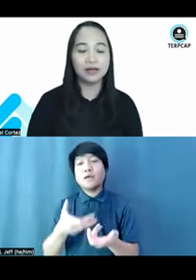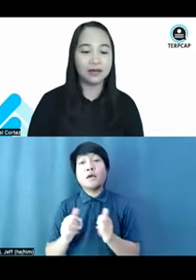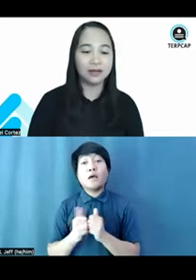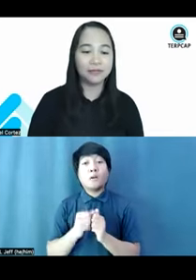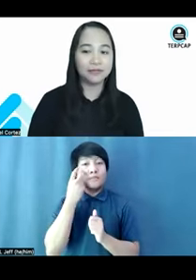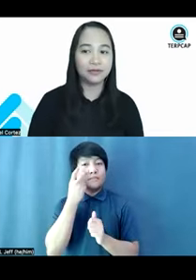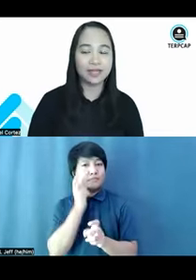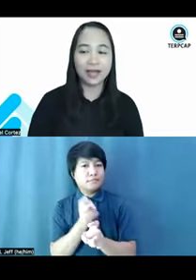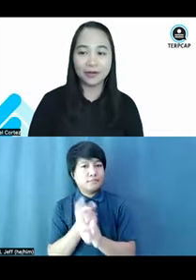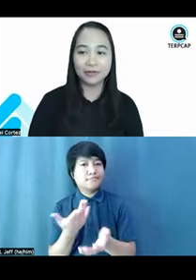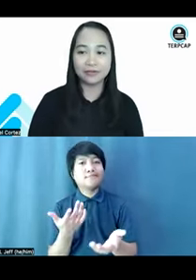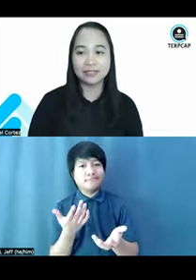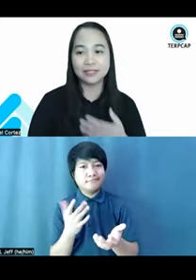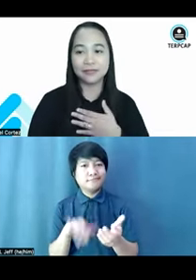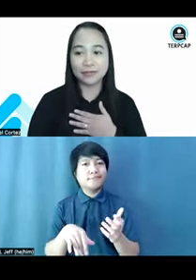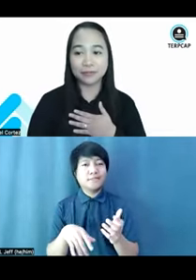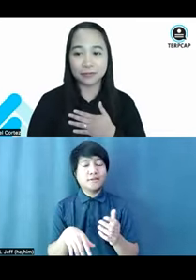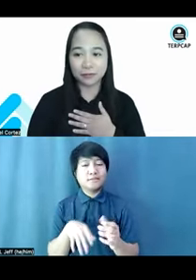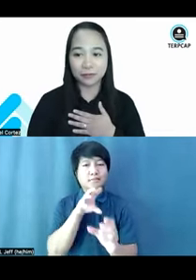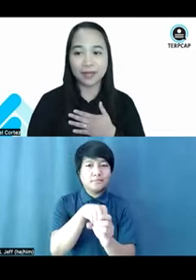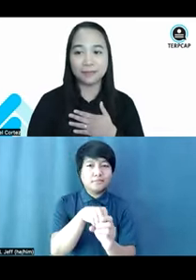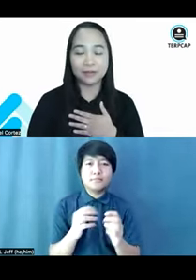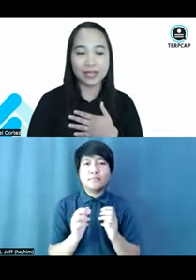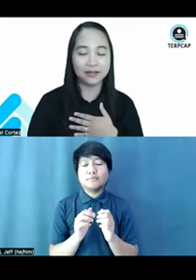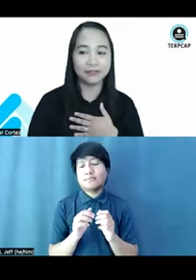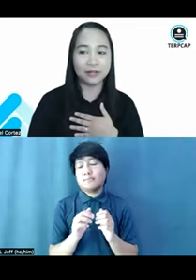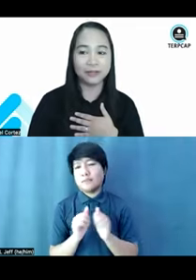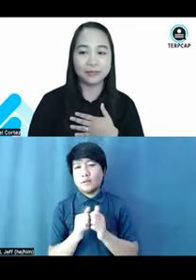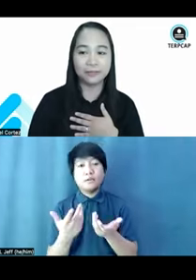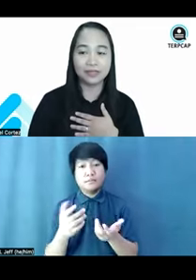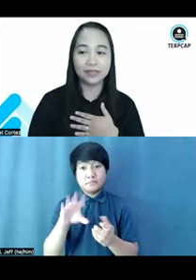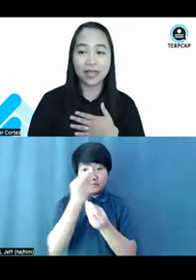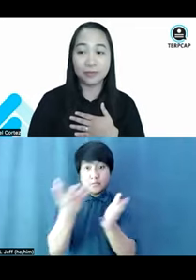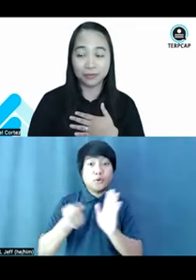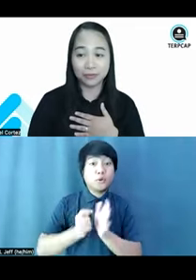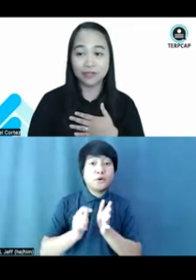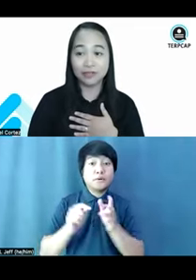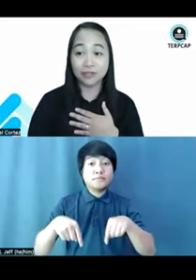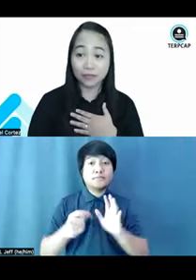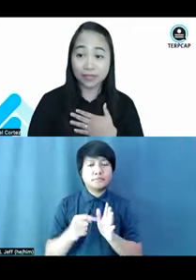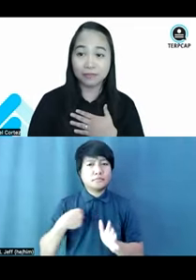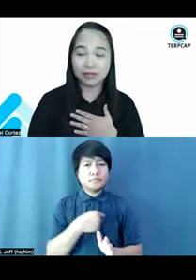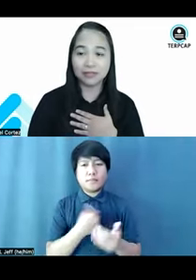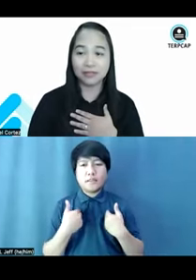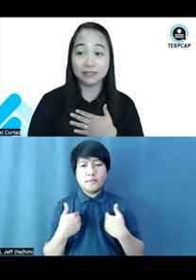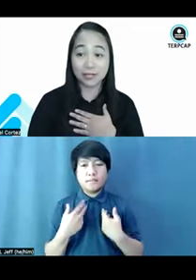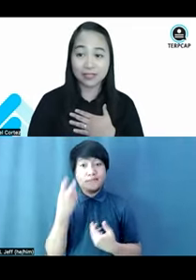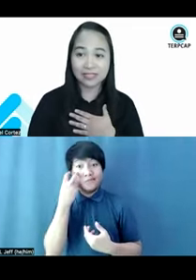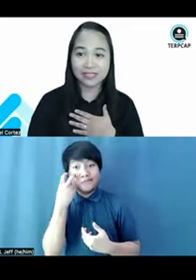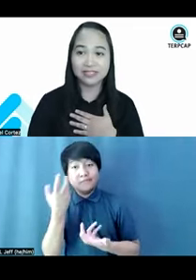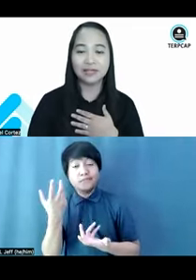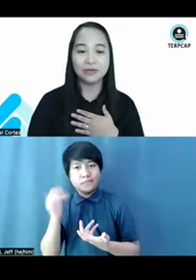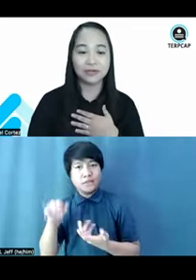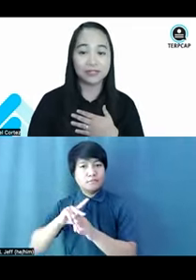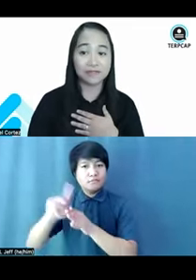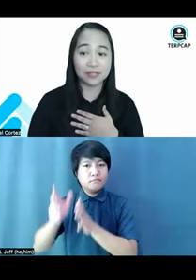on how, let's say, for example, for TerpCap, we have our own visually impaired the specialist